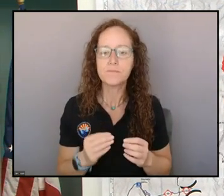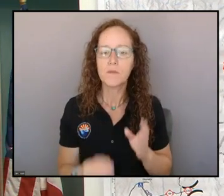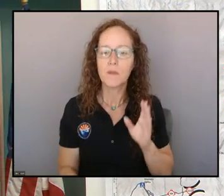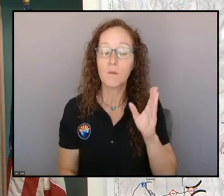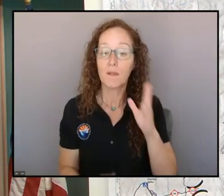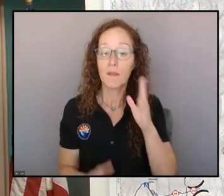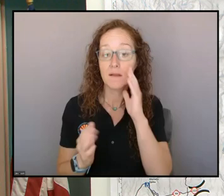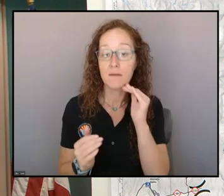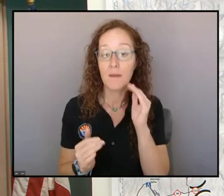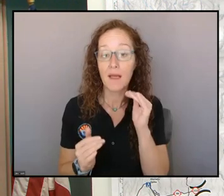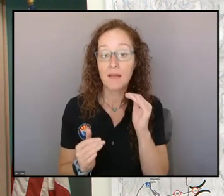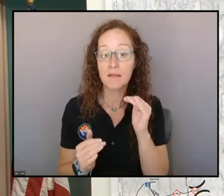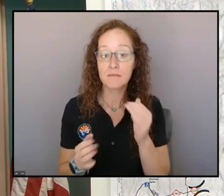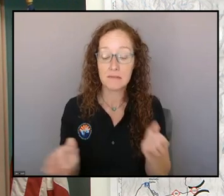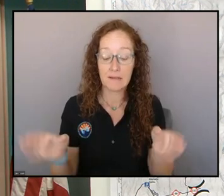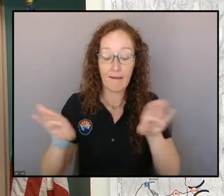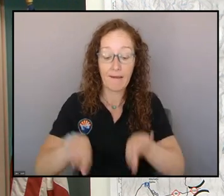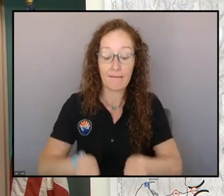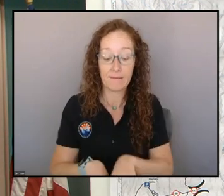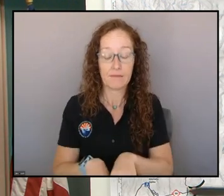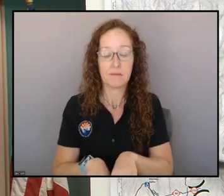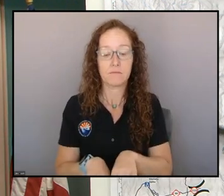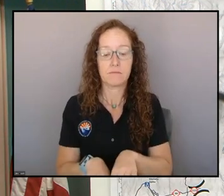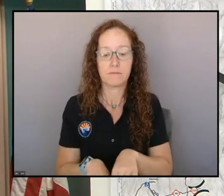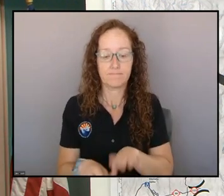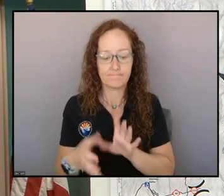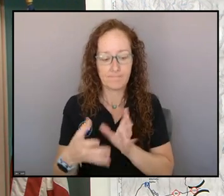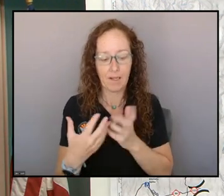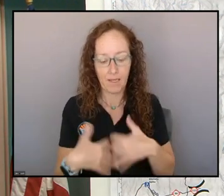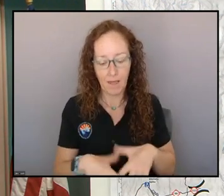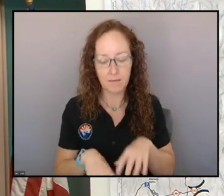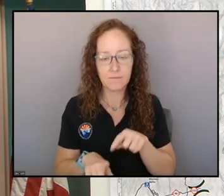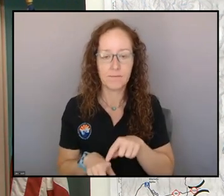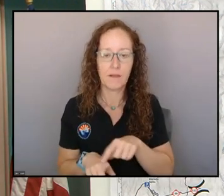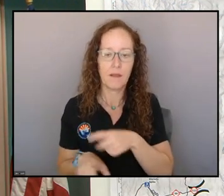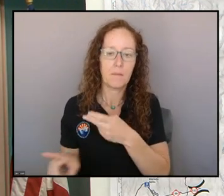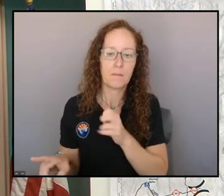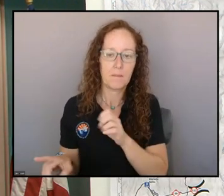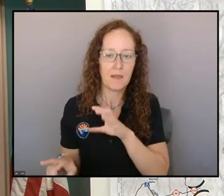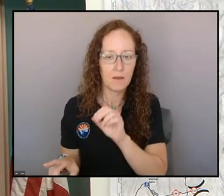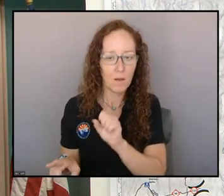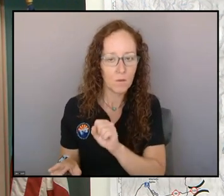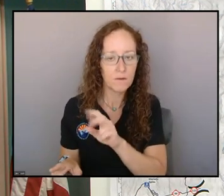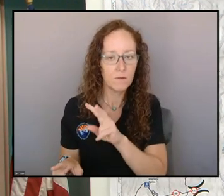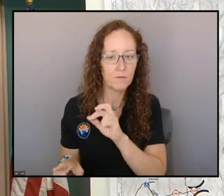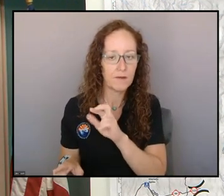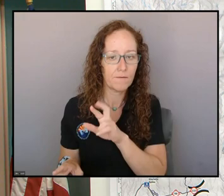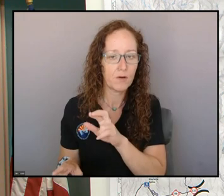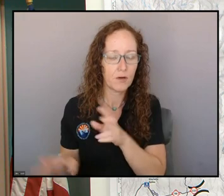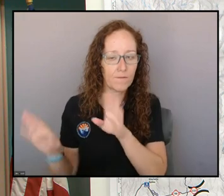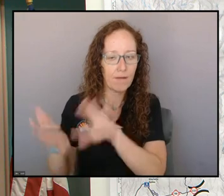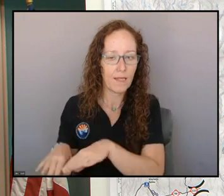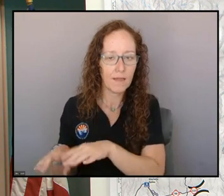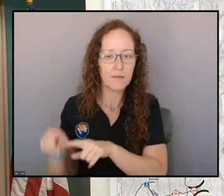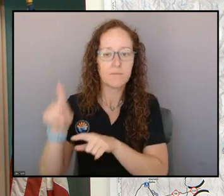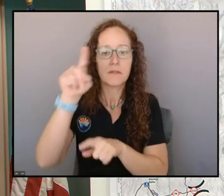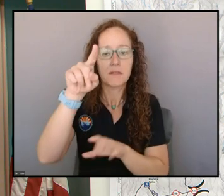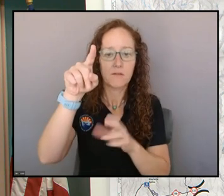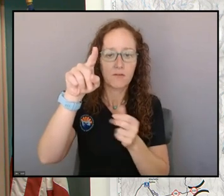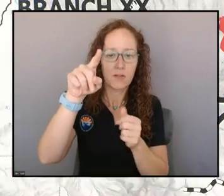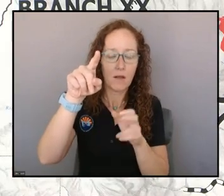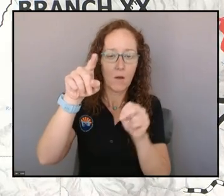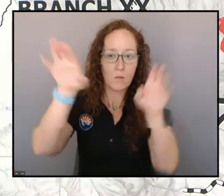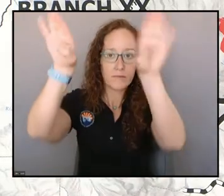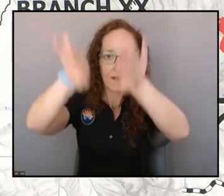aligned canyons, looking at kind of the Pecos River Valley, Chaconne up there, they might get a